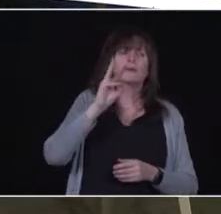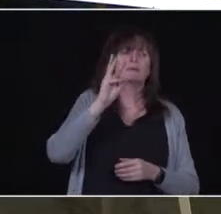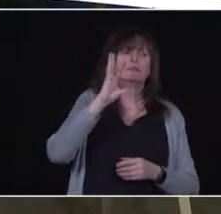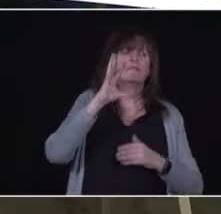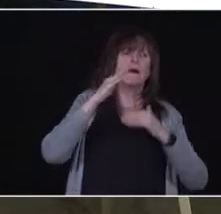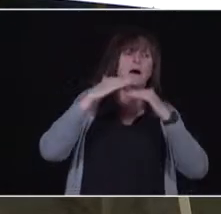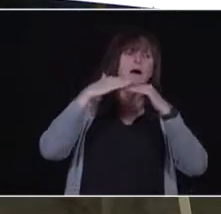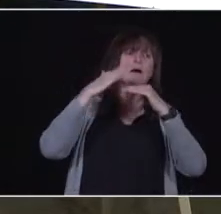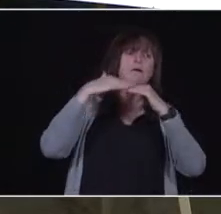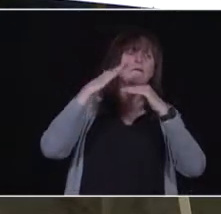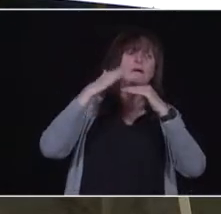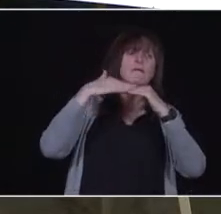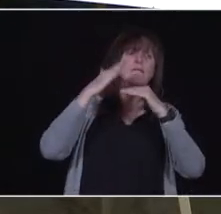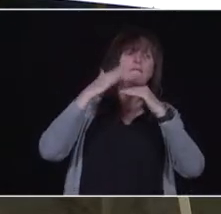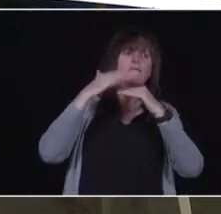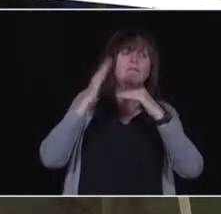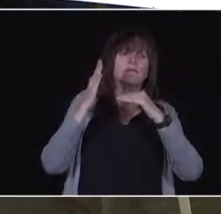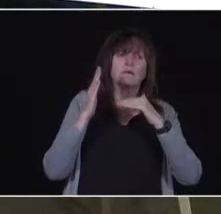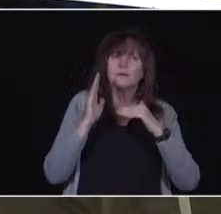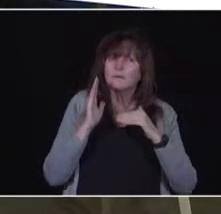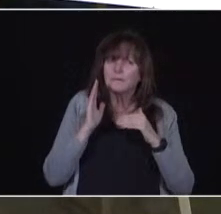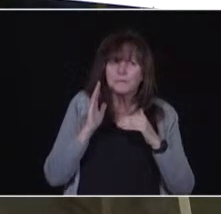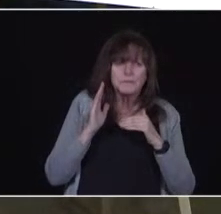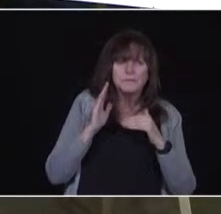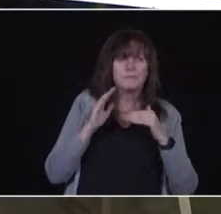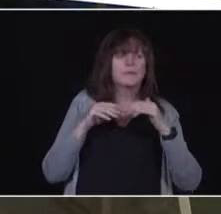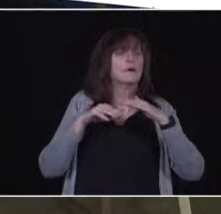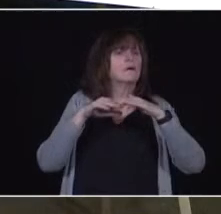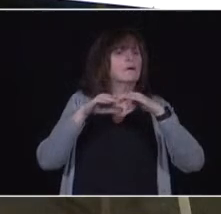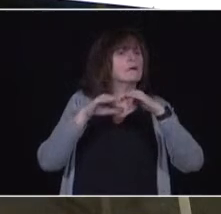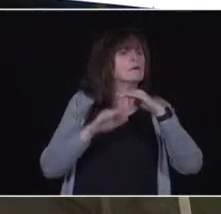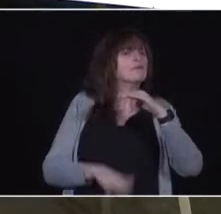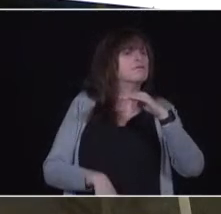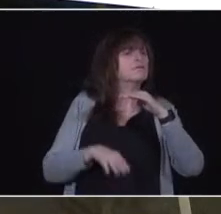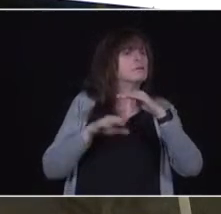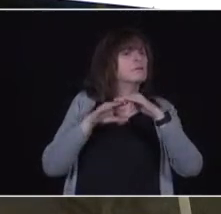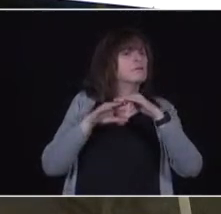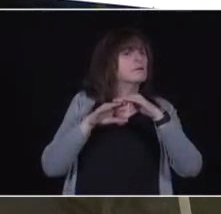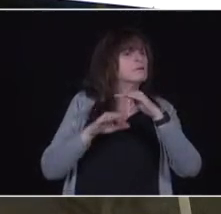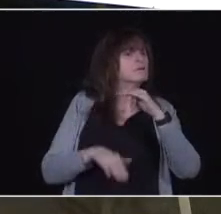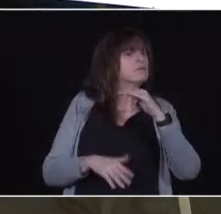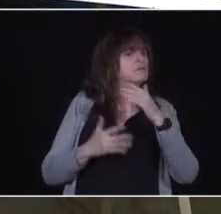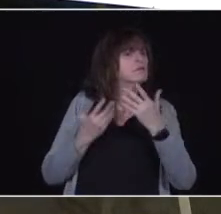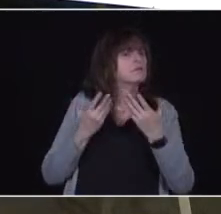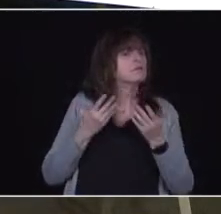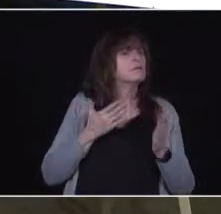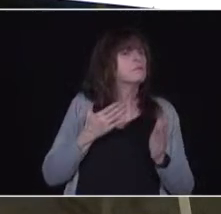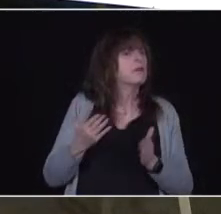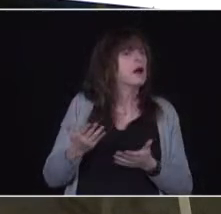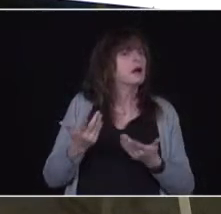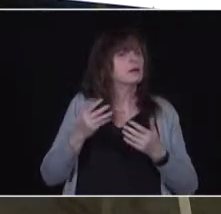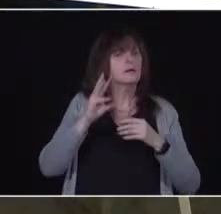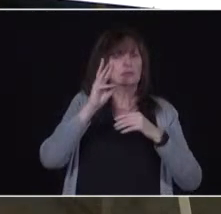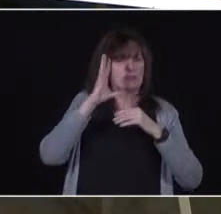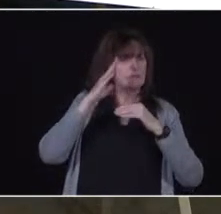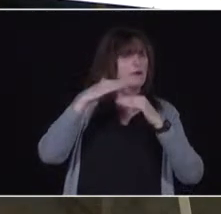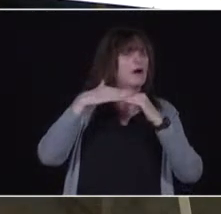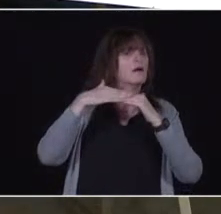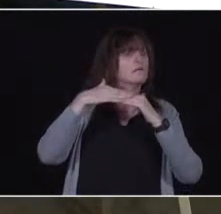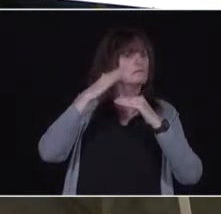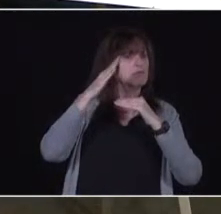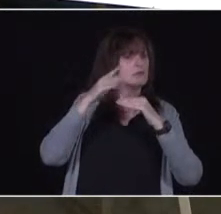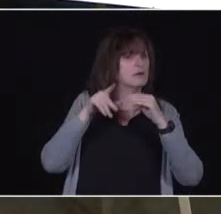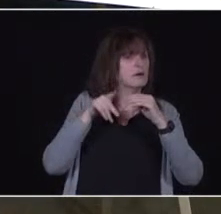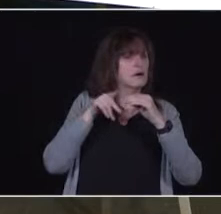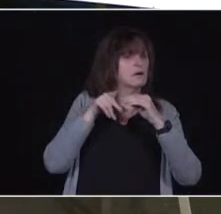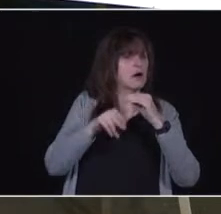for the vaccine delivery to be wide open to everyone of the general public or is the province still going to be moving backwards using age as the